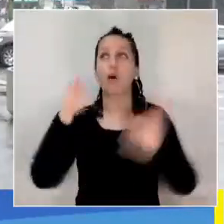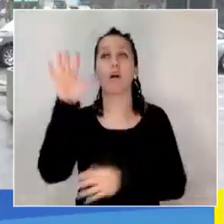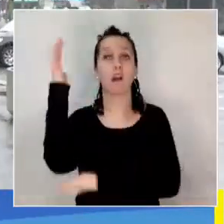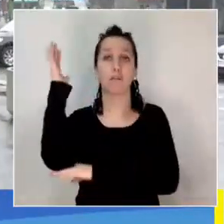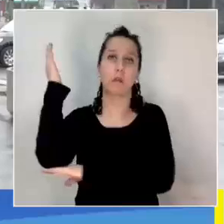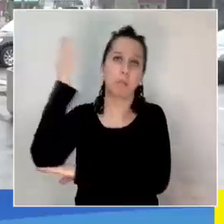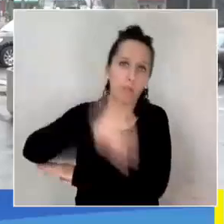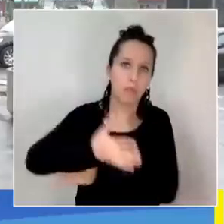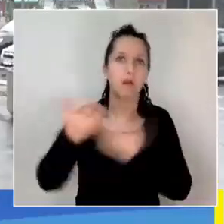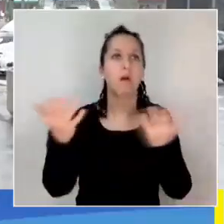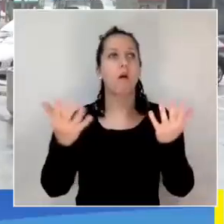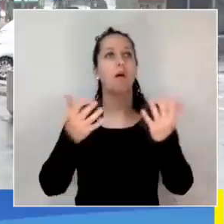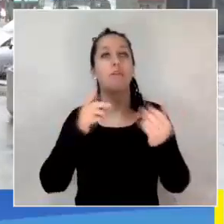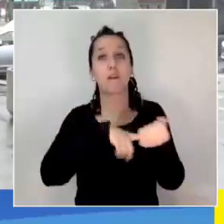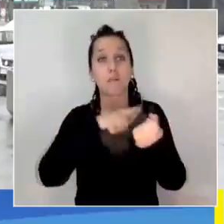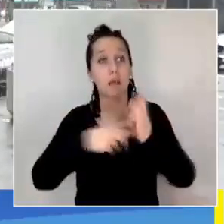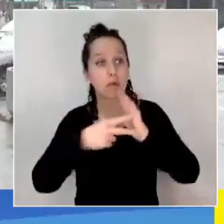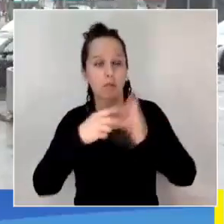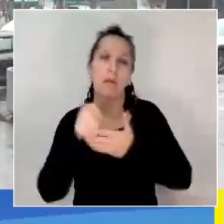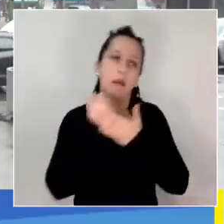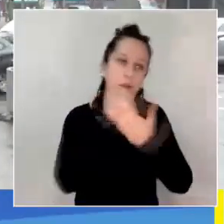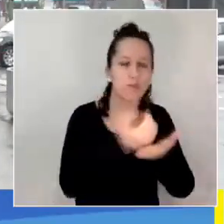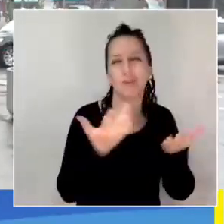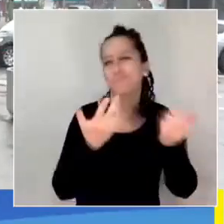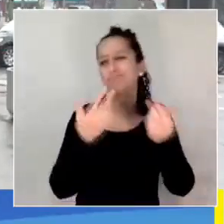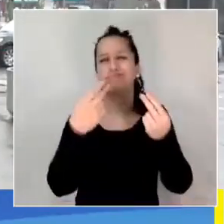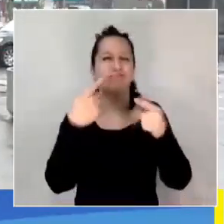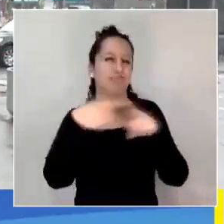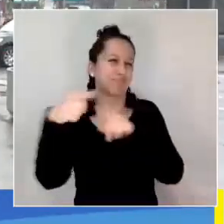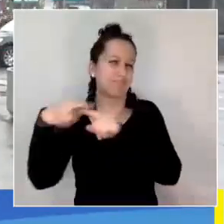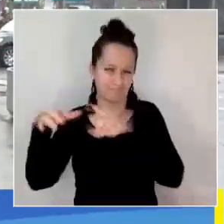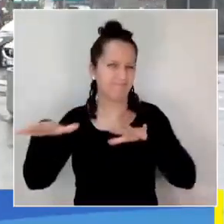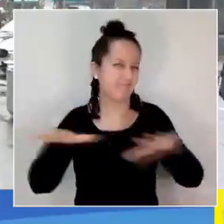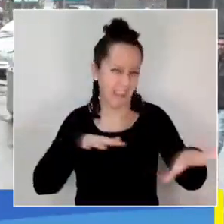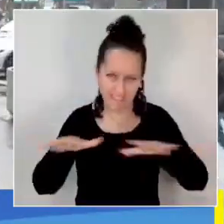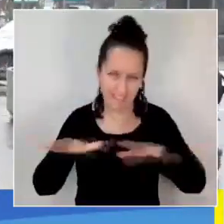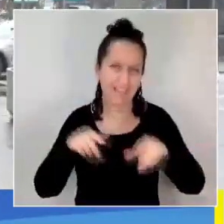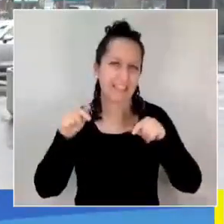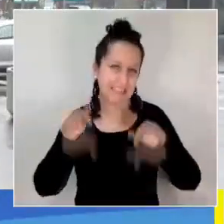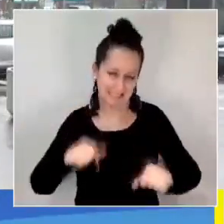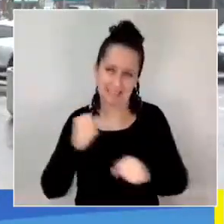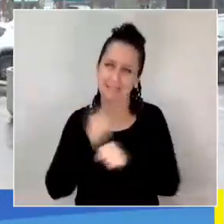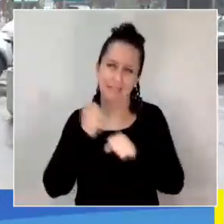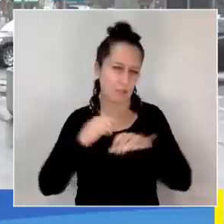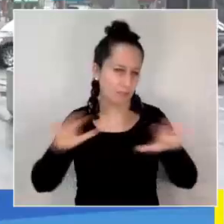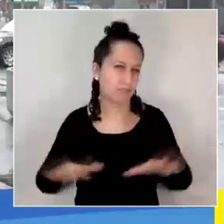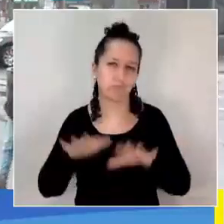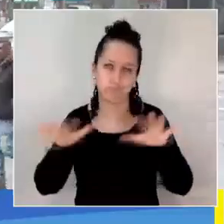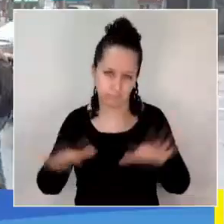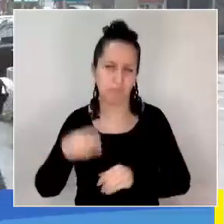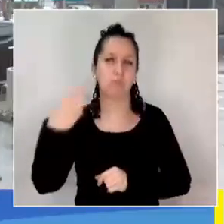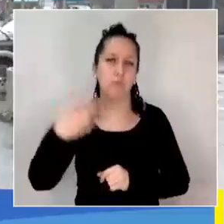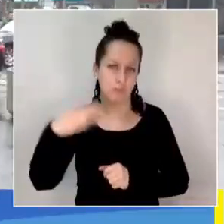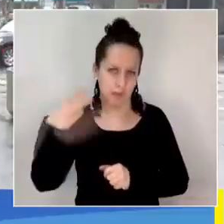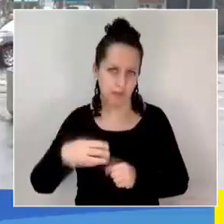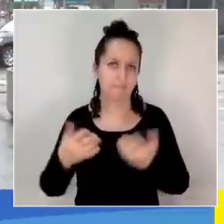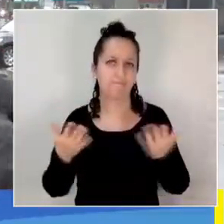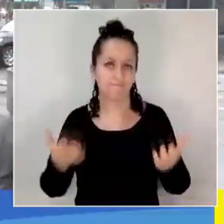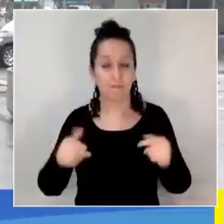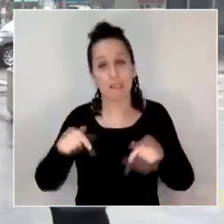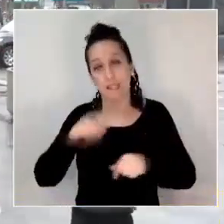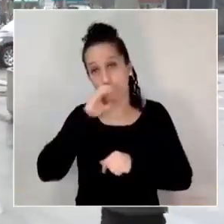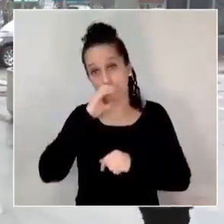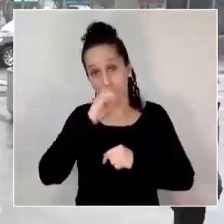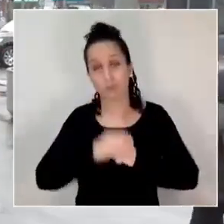ayuda to families who have been affected by their homes, has been the intense work that has made the Municipality of